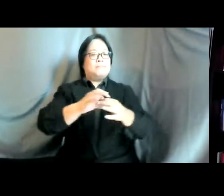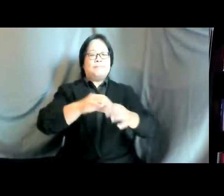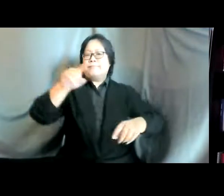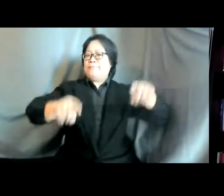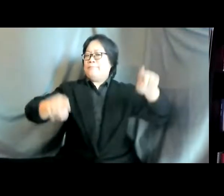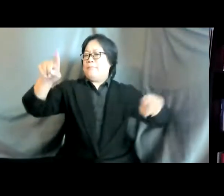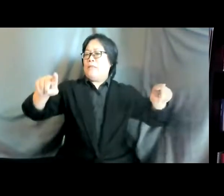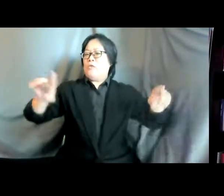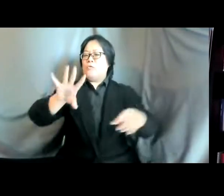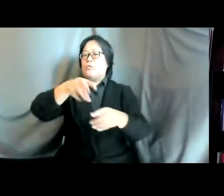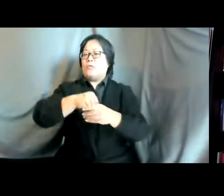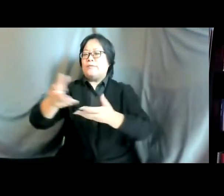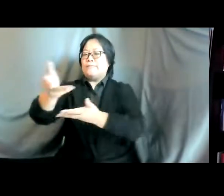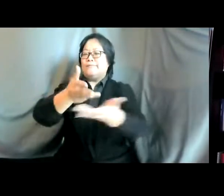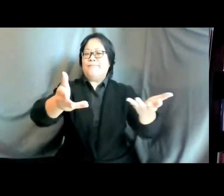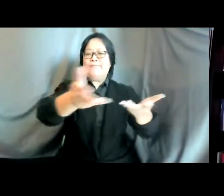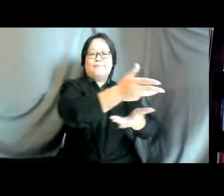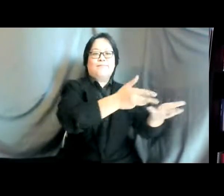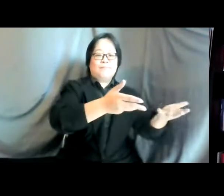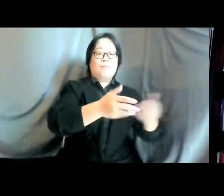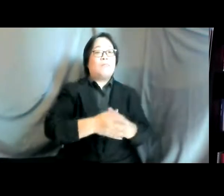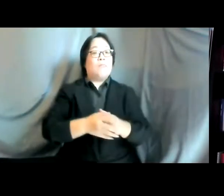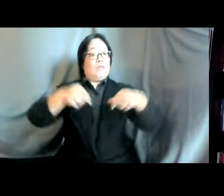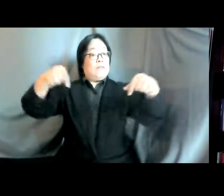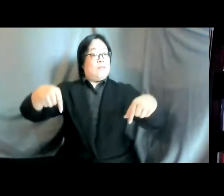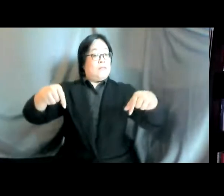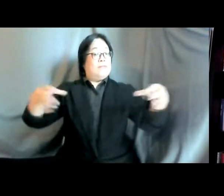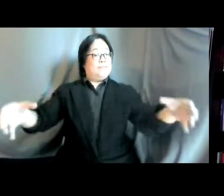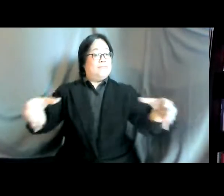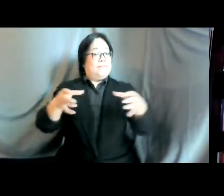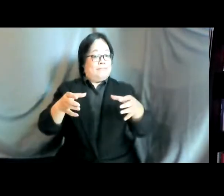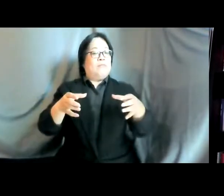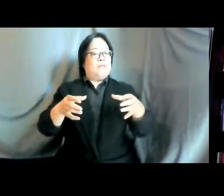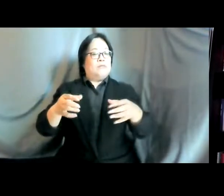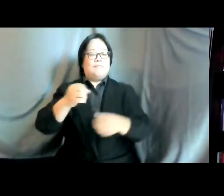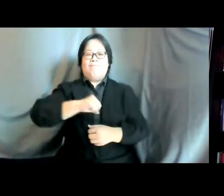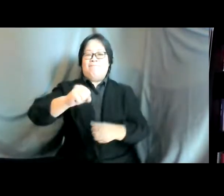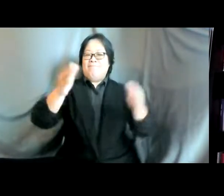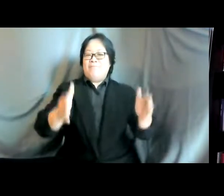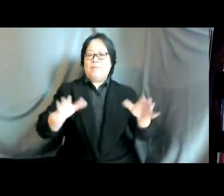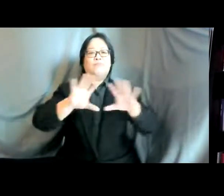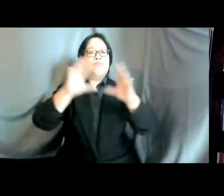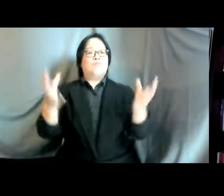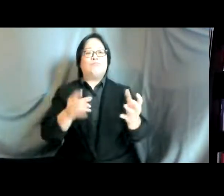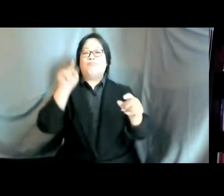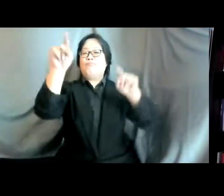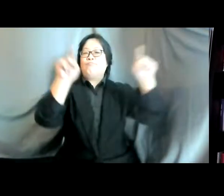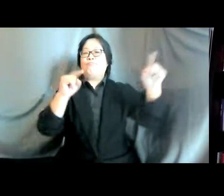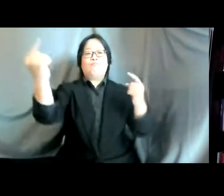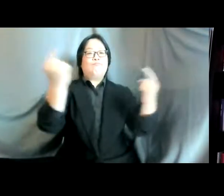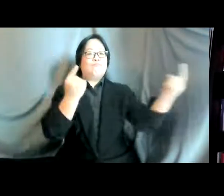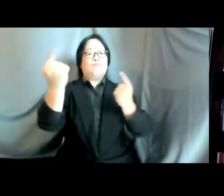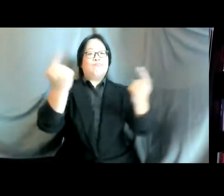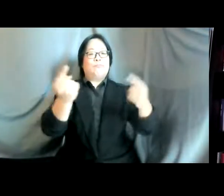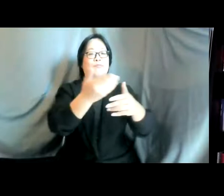consultations the forum brings together feminists advocates from across the globe to foster action and